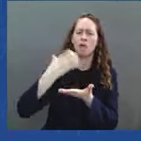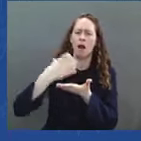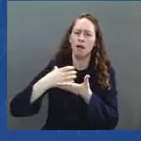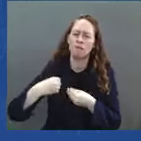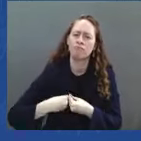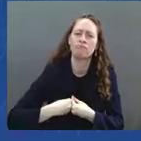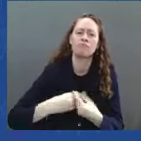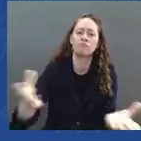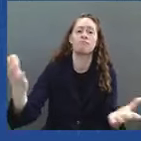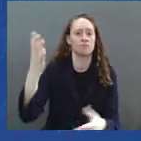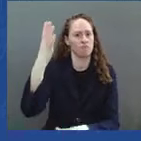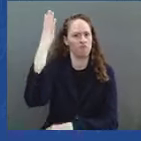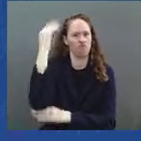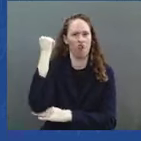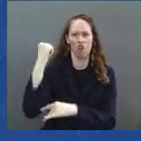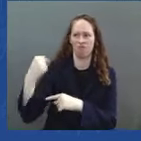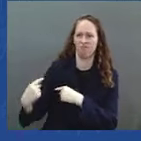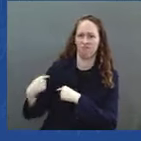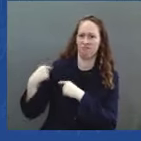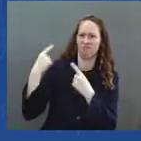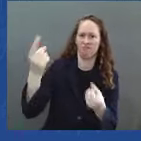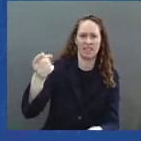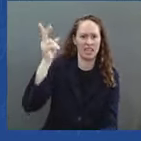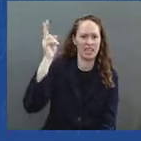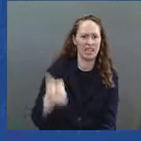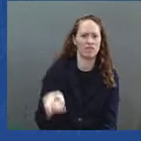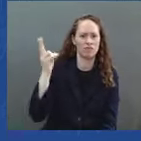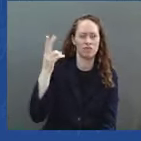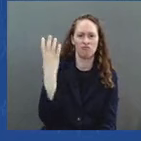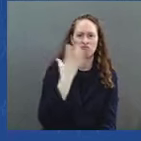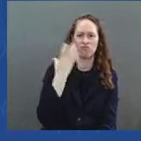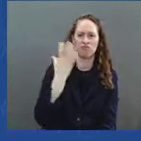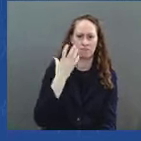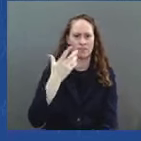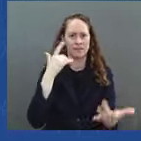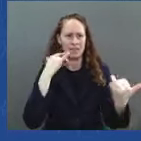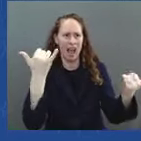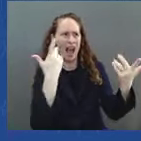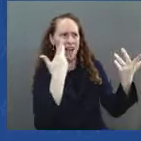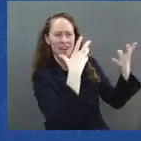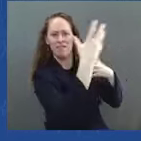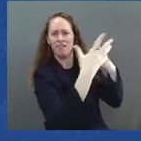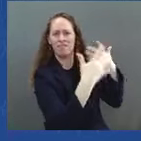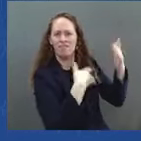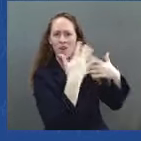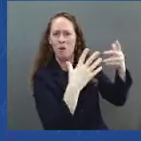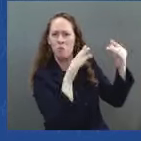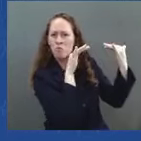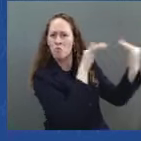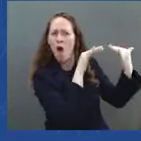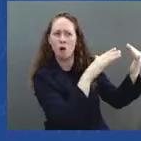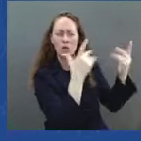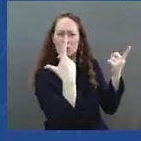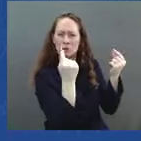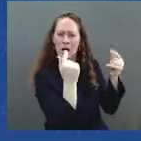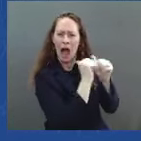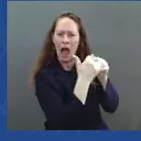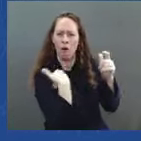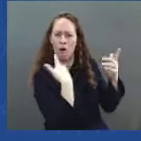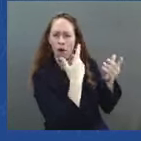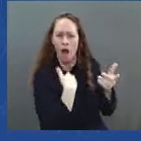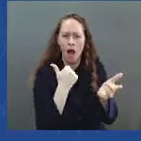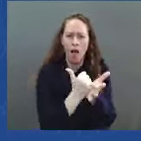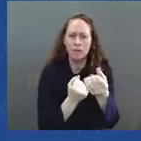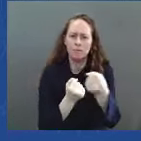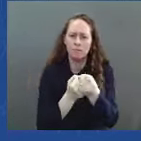is a wartime bridge, is the way I look at it, to increase our oil supply as we work with our oil — U.S. oil producers to ramp